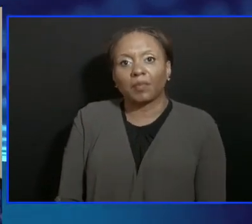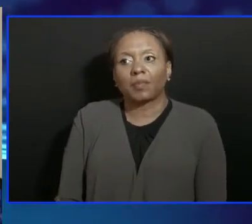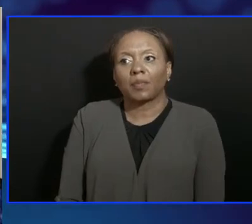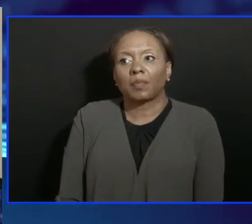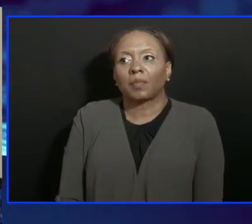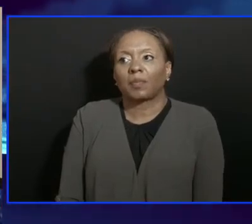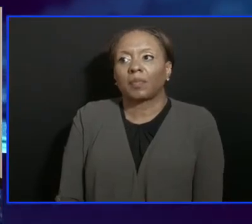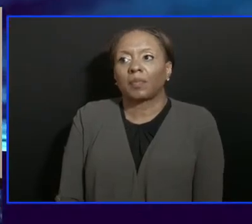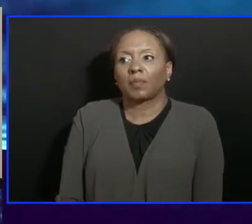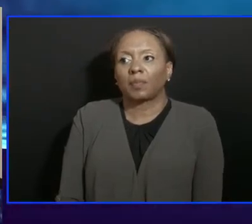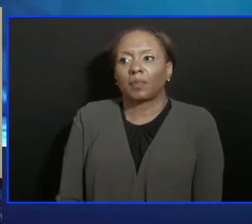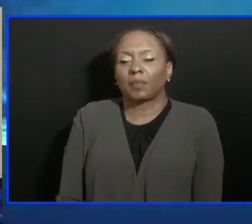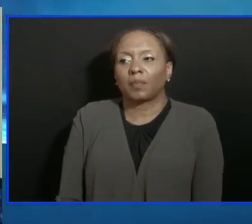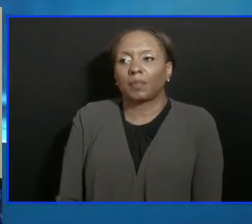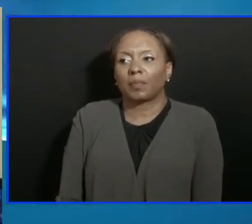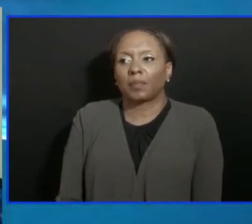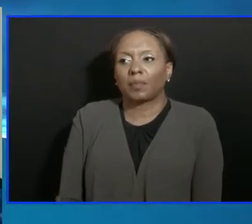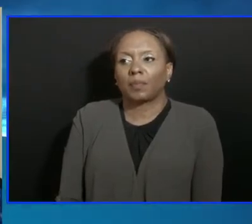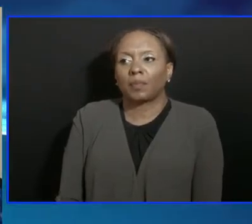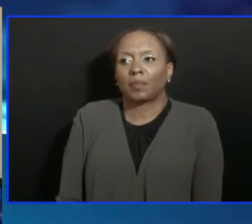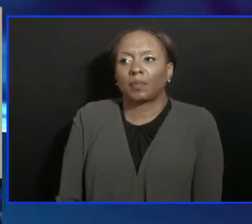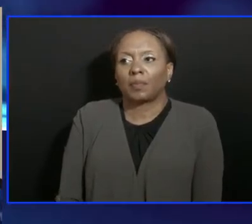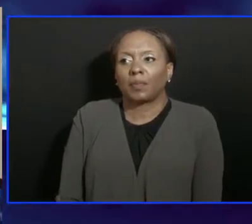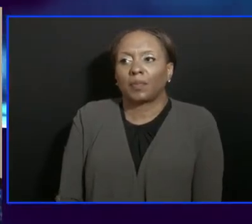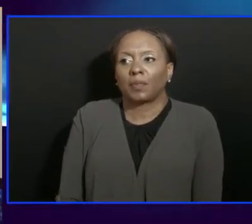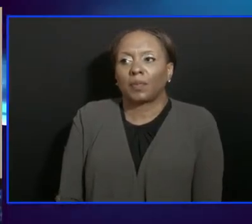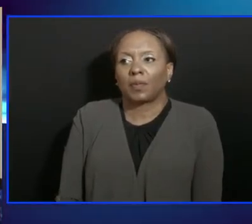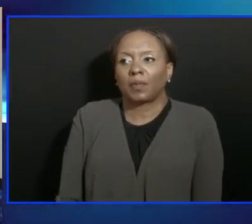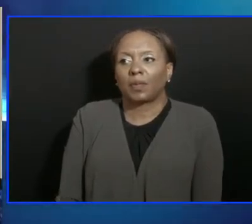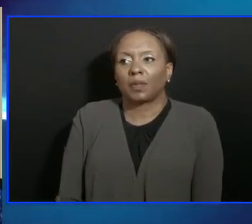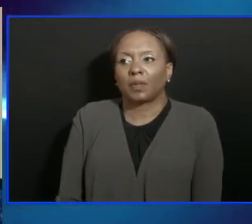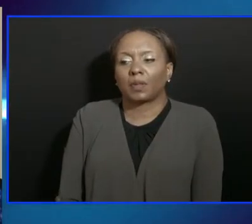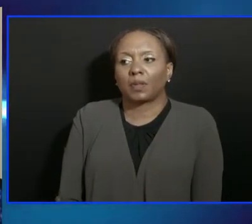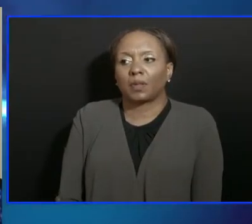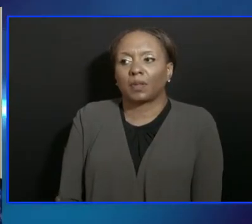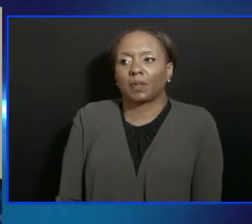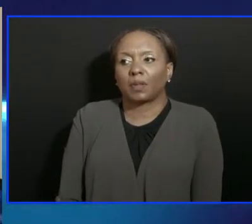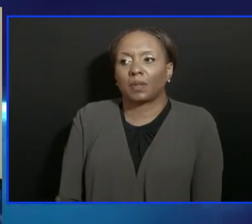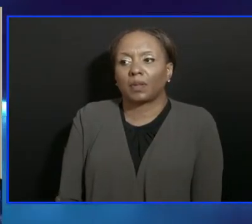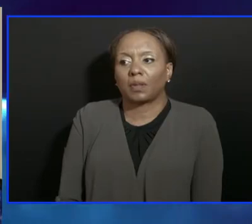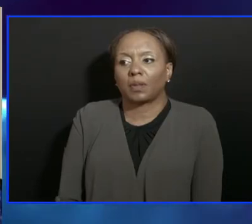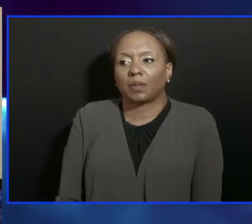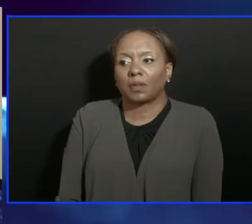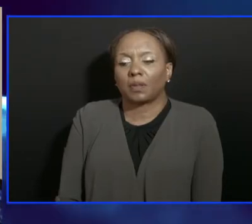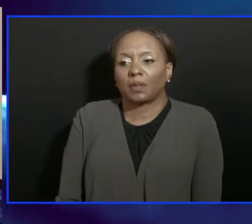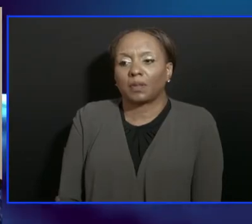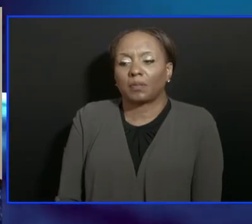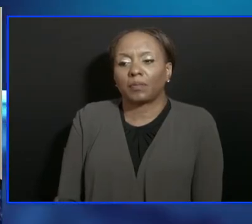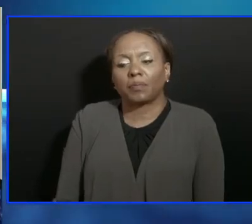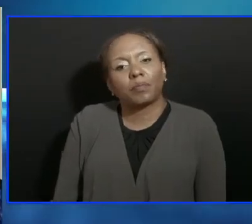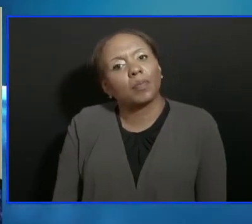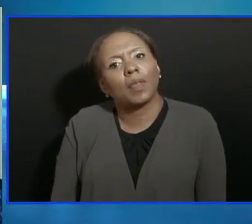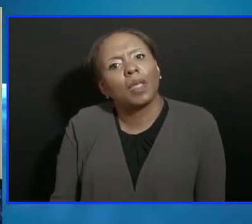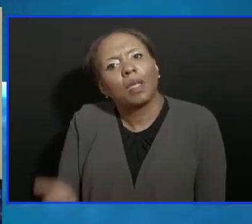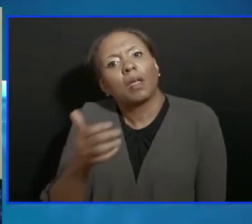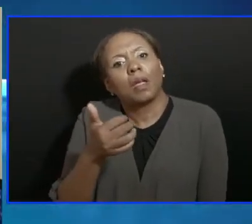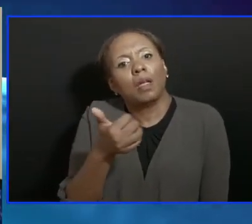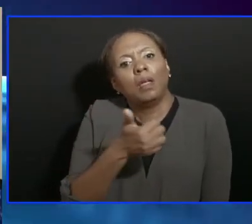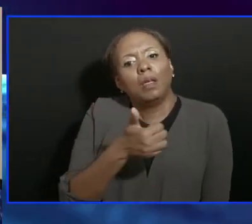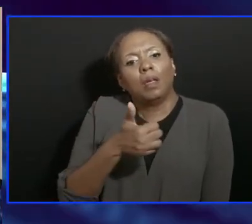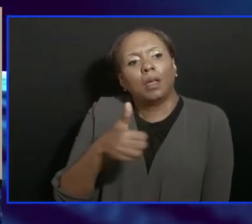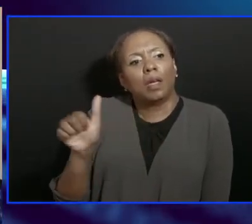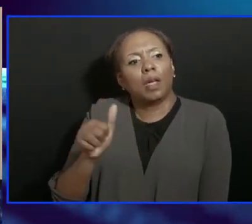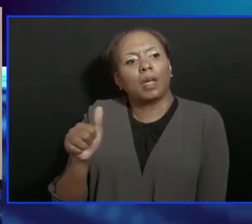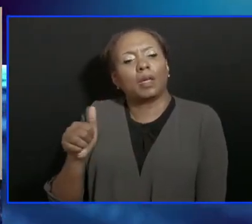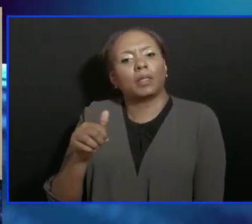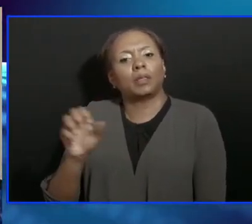Barbadians, do not buy banned, let's say, these self-testing kits, which we know recently